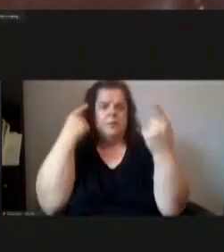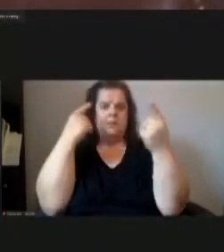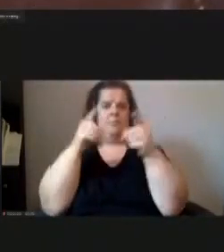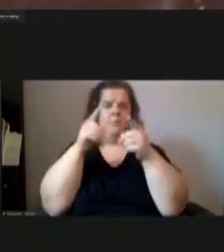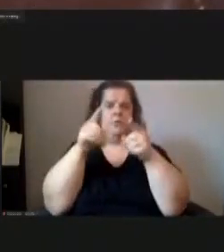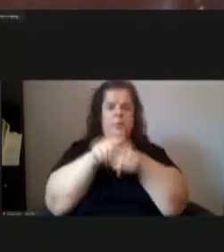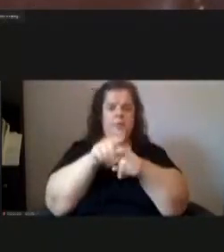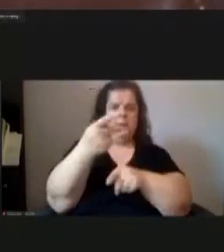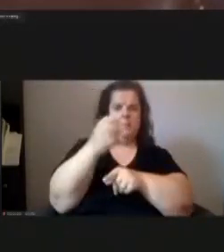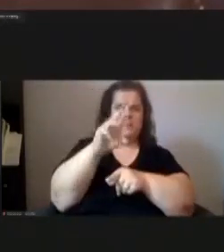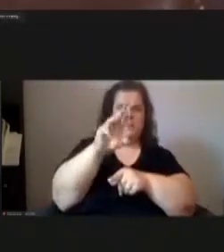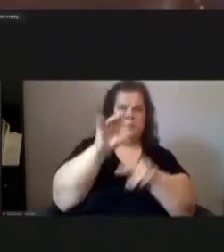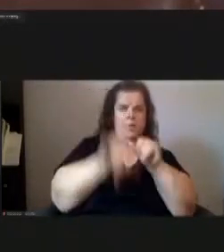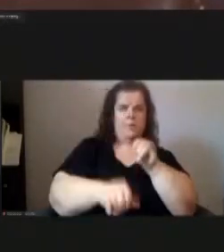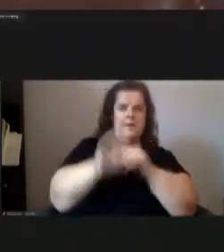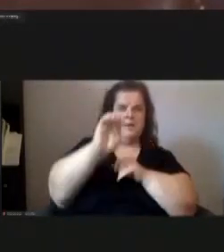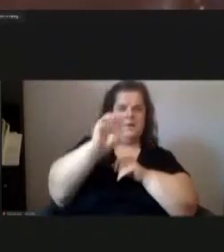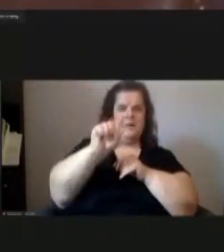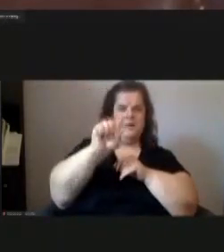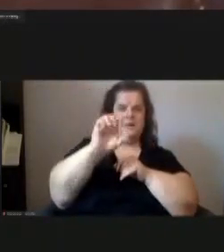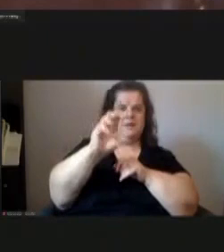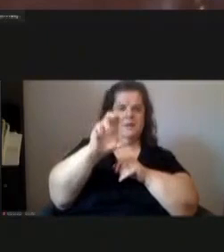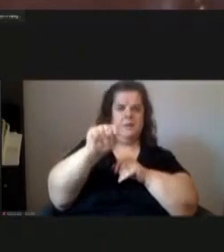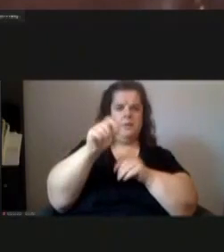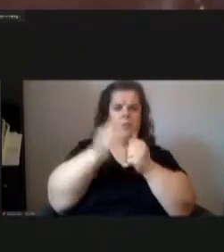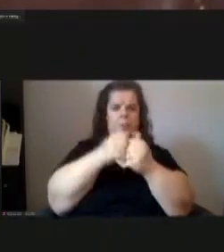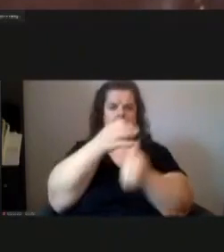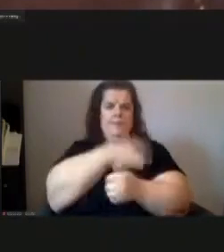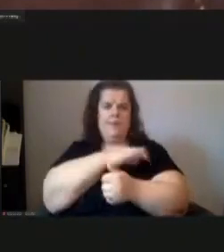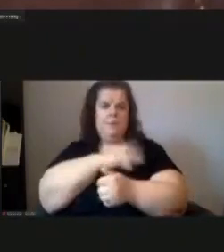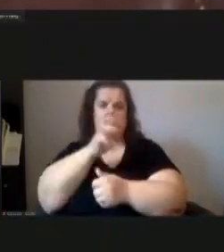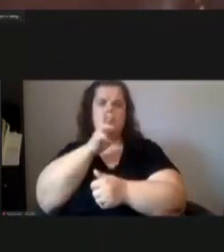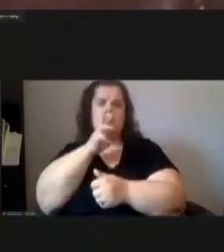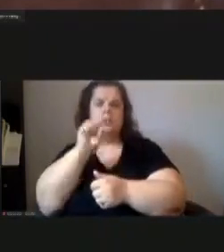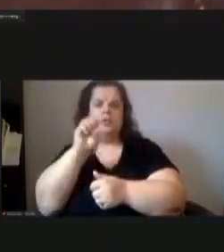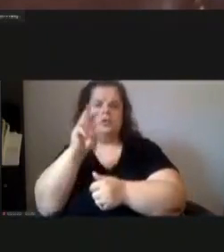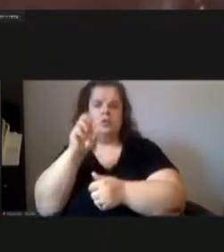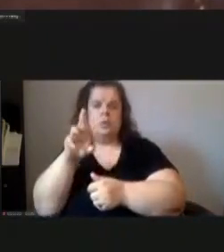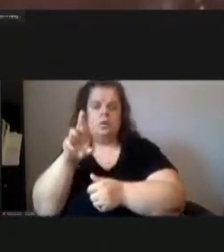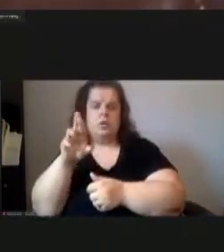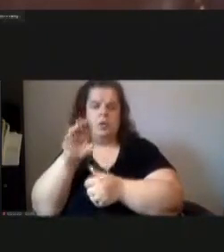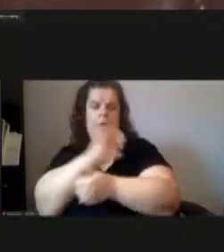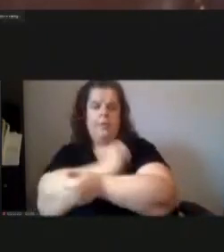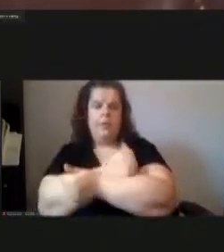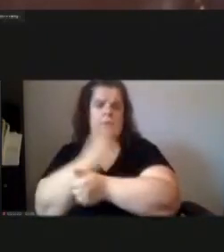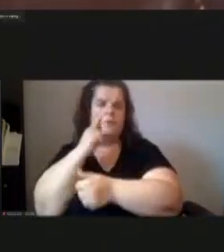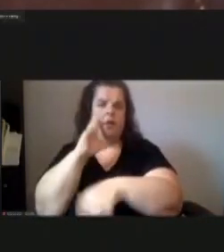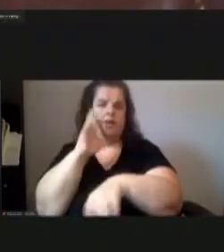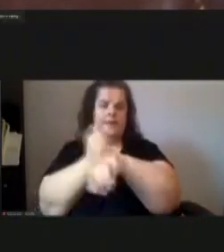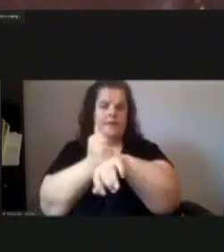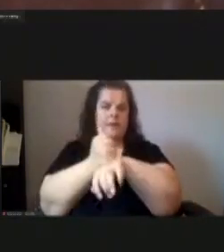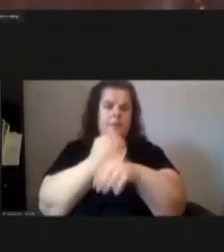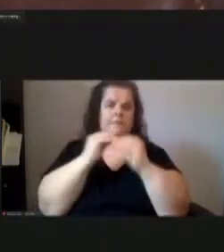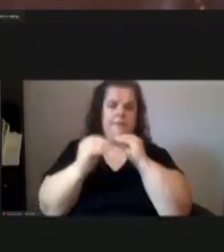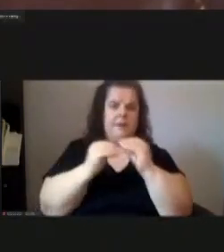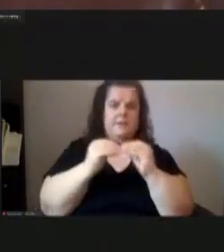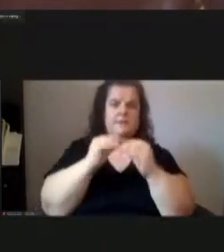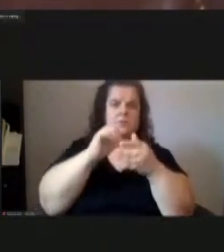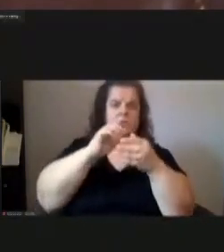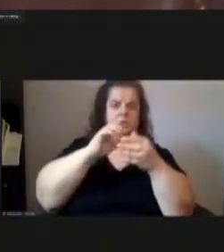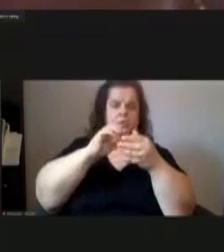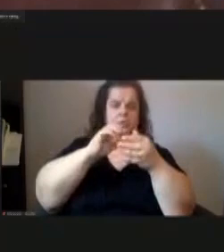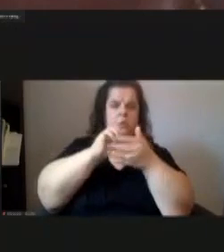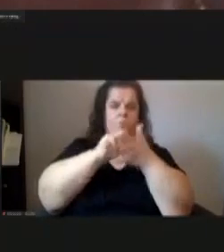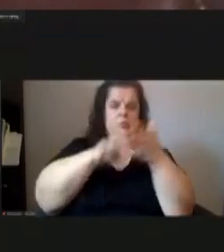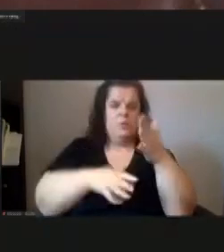easement with the pittsburgh water and sewer authority for the installation maintenance repair operation and removal of a sewer line